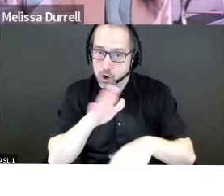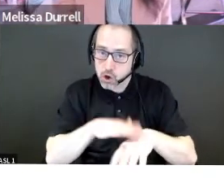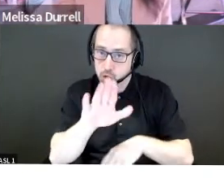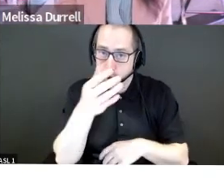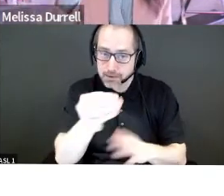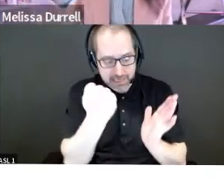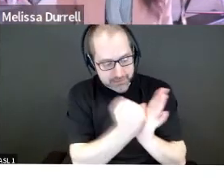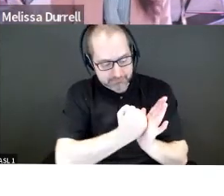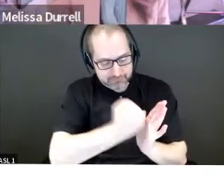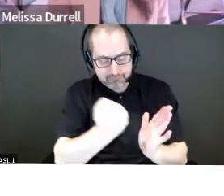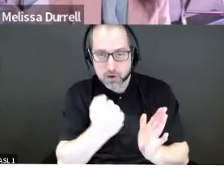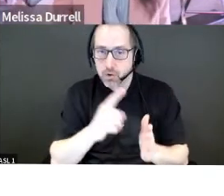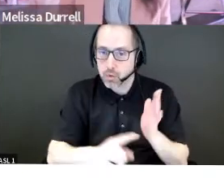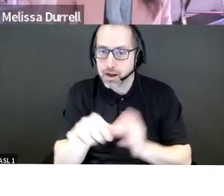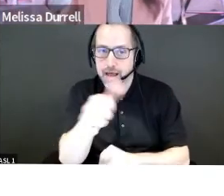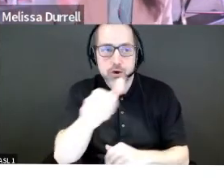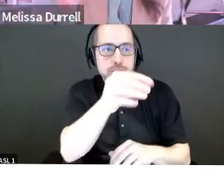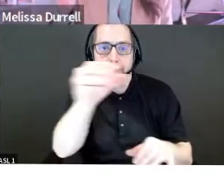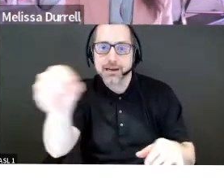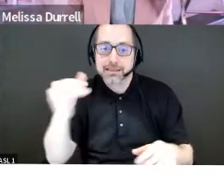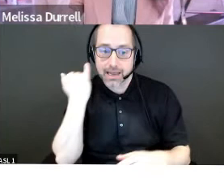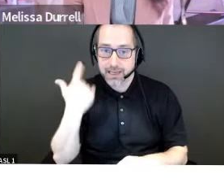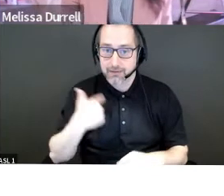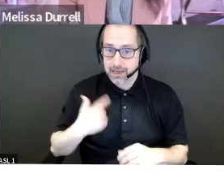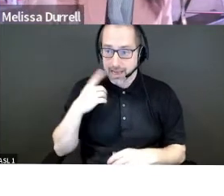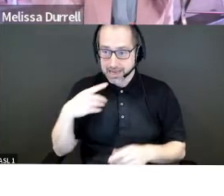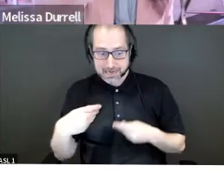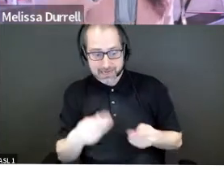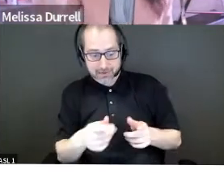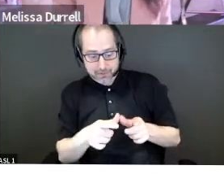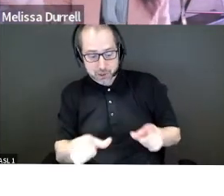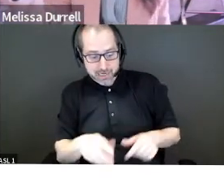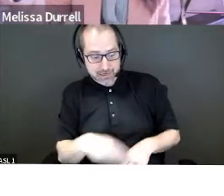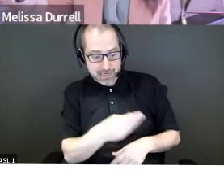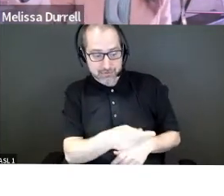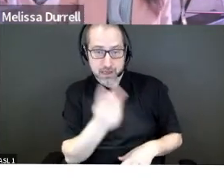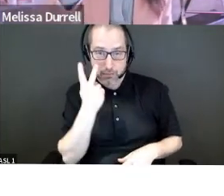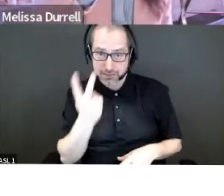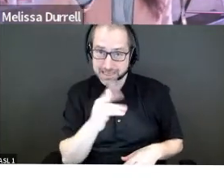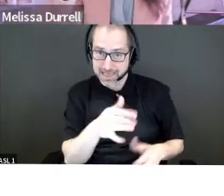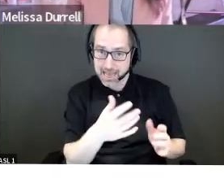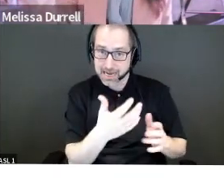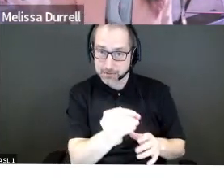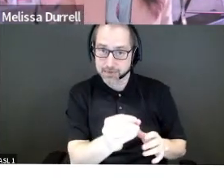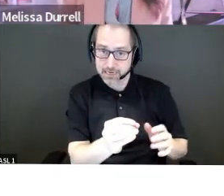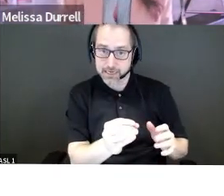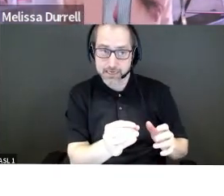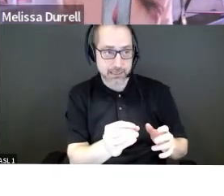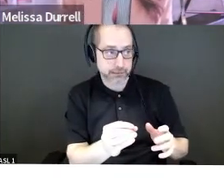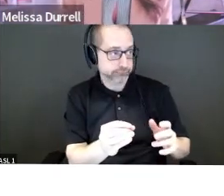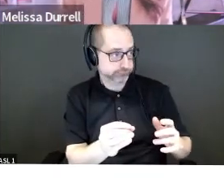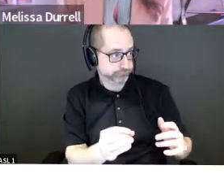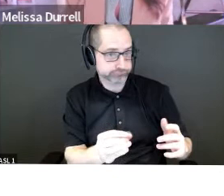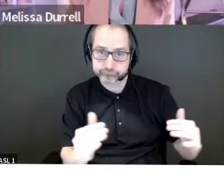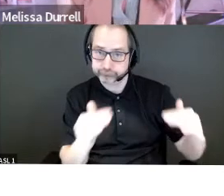there in the market? Are we going to stand out? If I give this guy a check, am I a girl check? Am I going to see this company stand up against